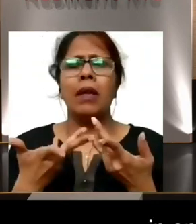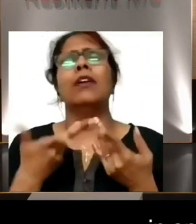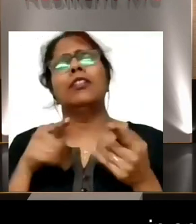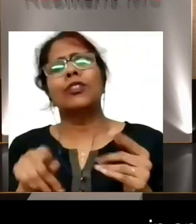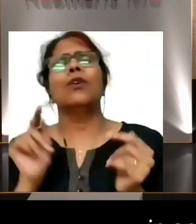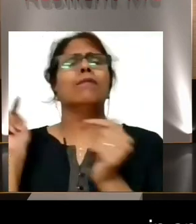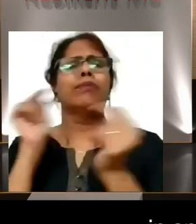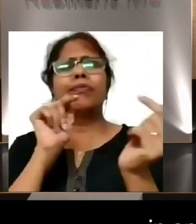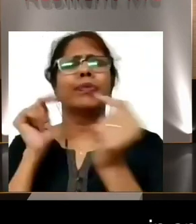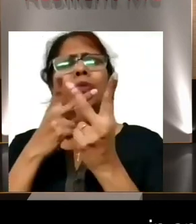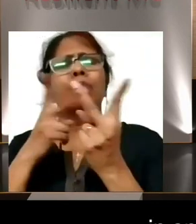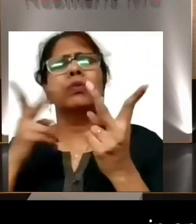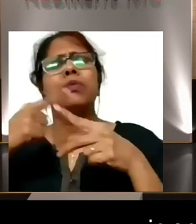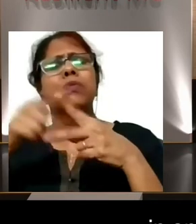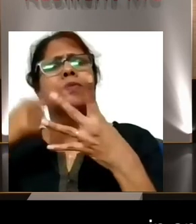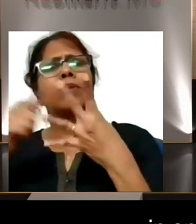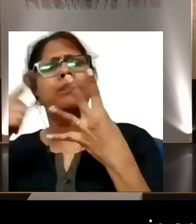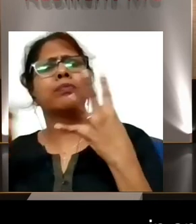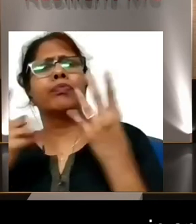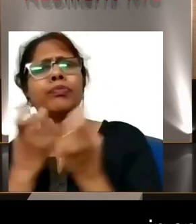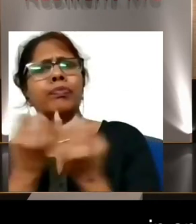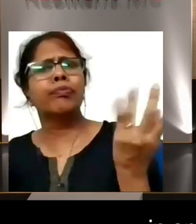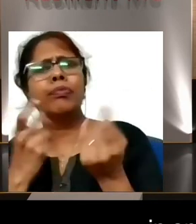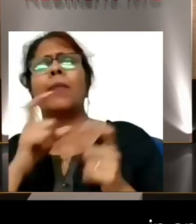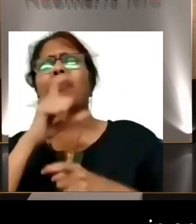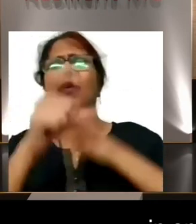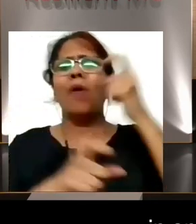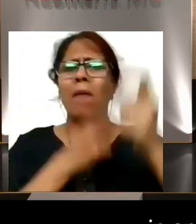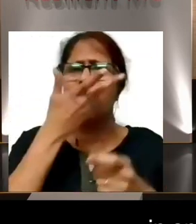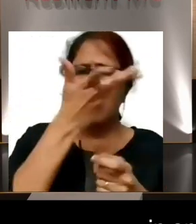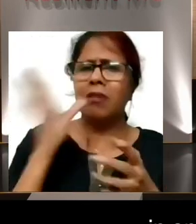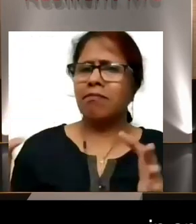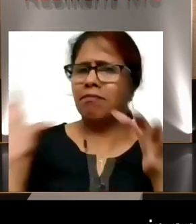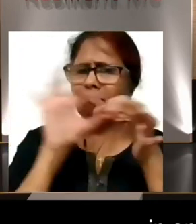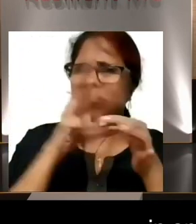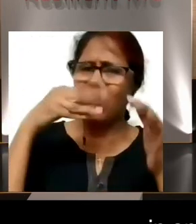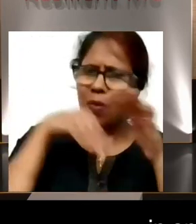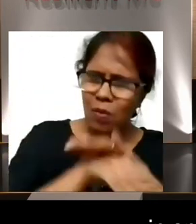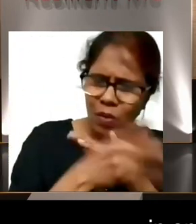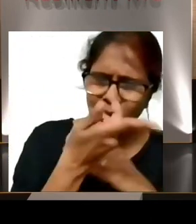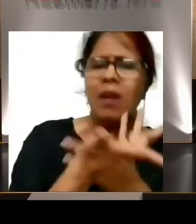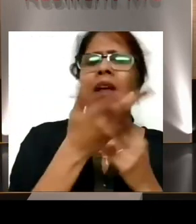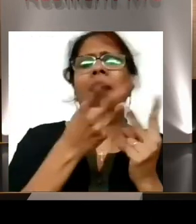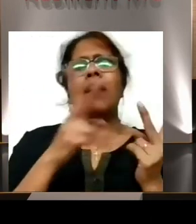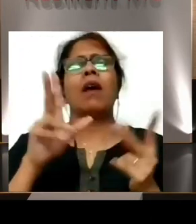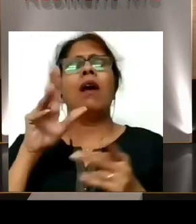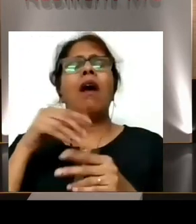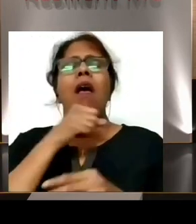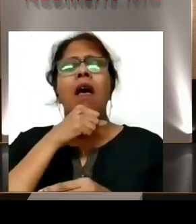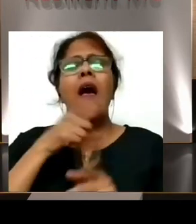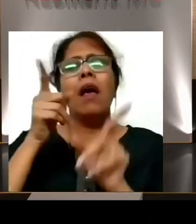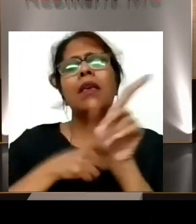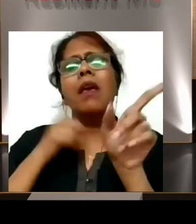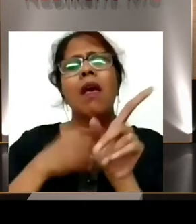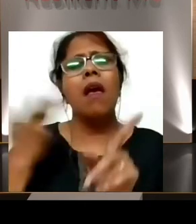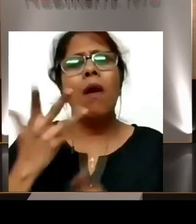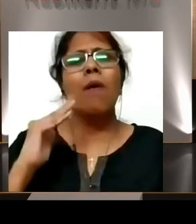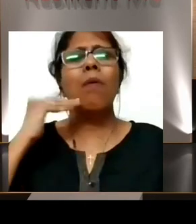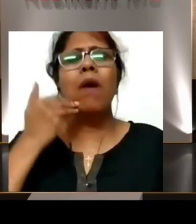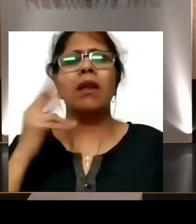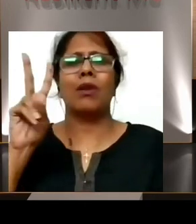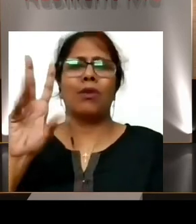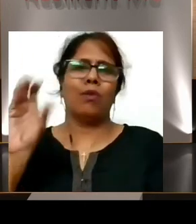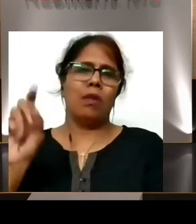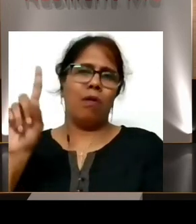in one of the tournaments, uh, in another corporate tournament, I, in 2014, I won a medal and